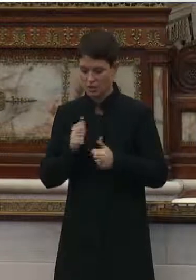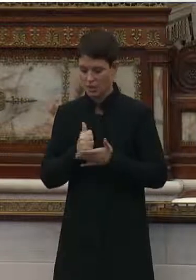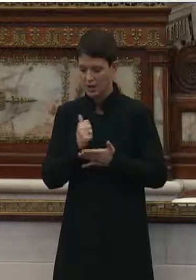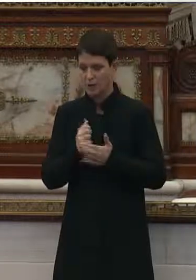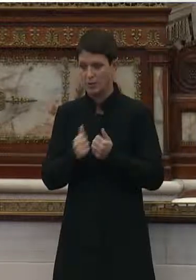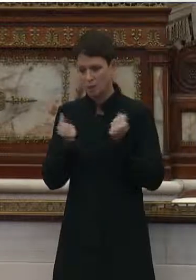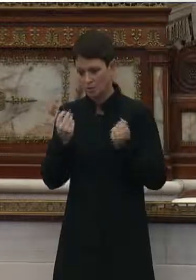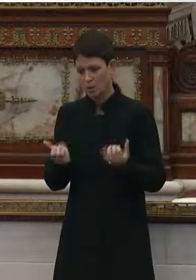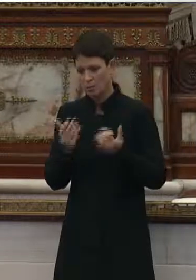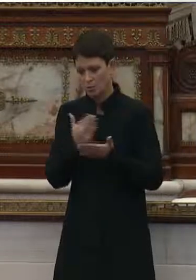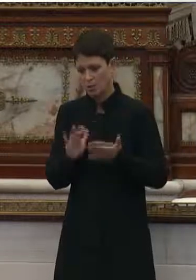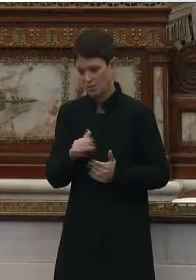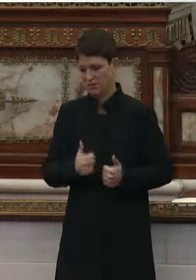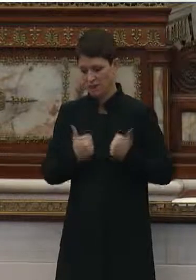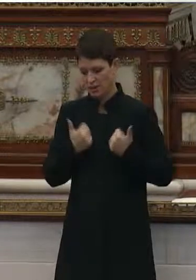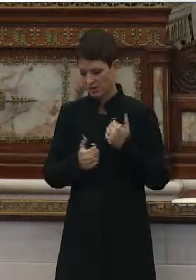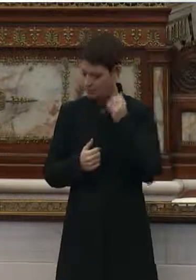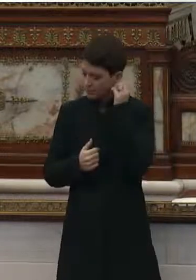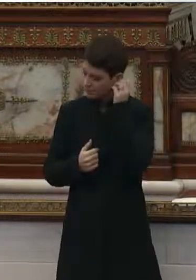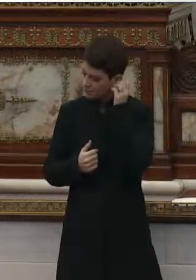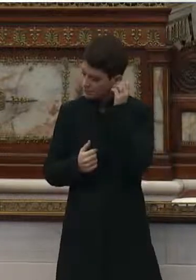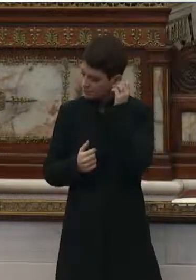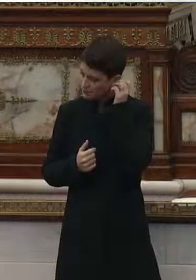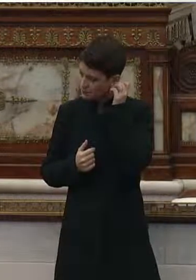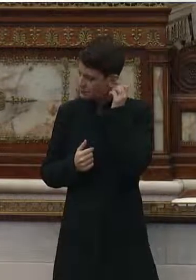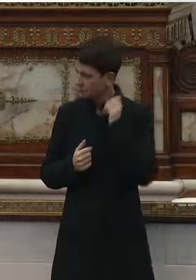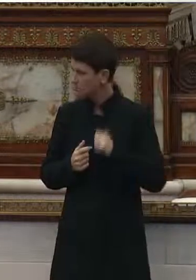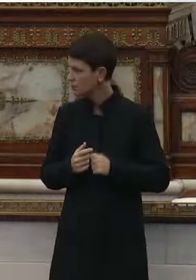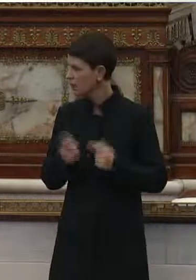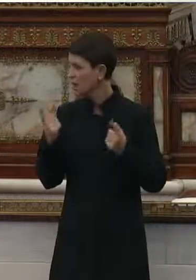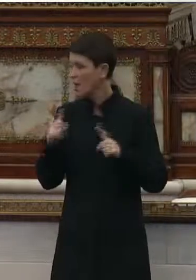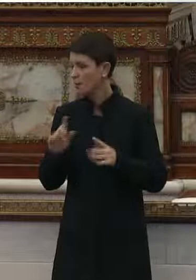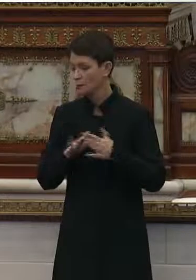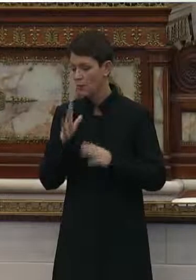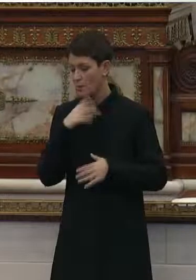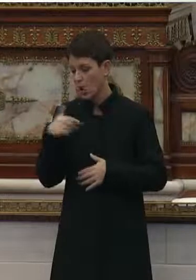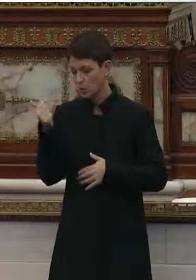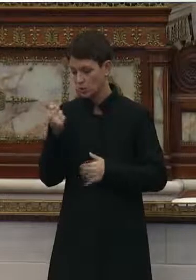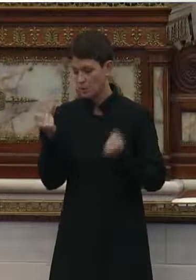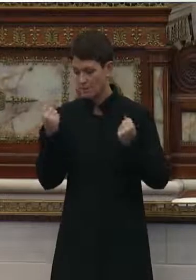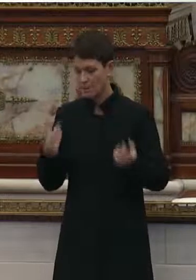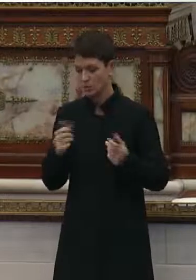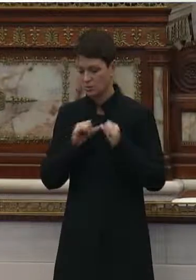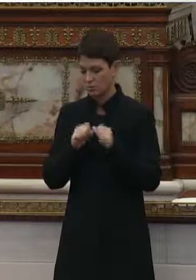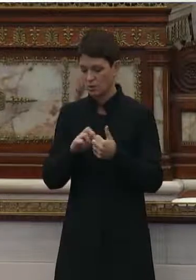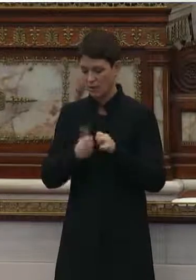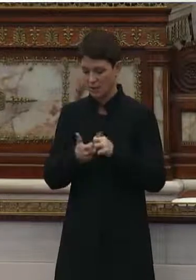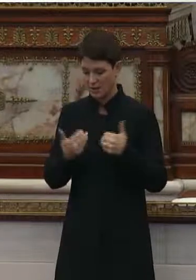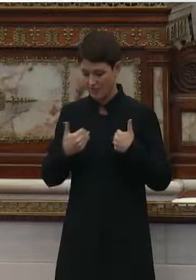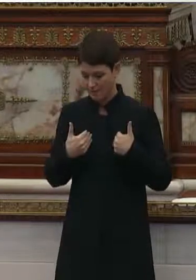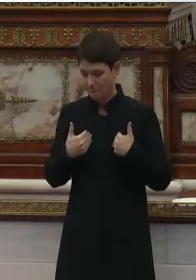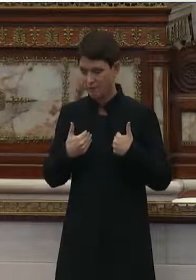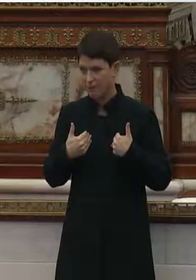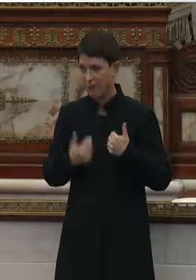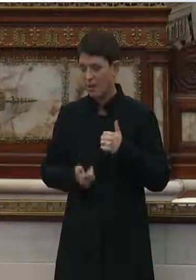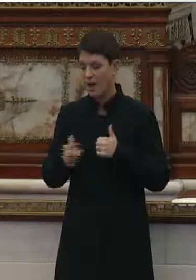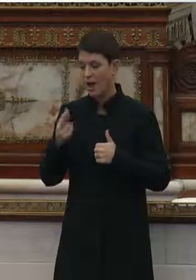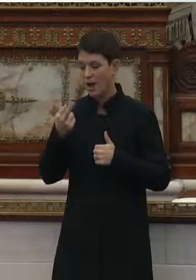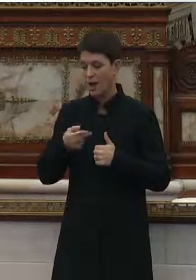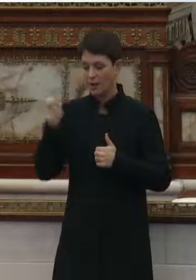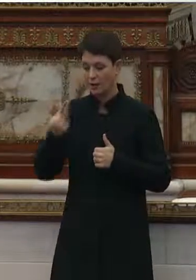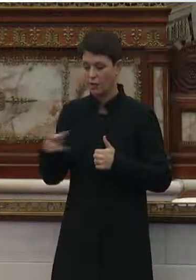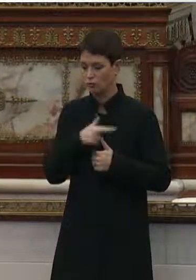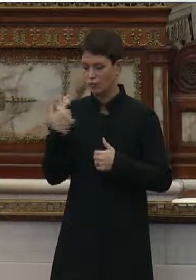with multiple aspects of daily living. When you are older and you have multiple chronic conditions, you're at most at risk